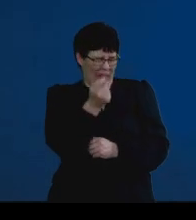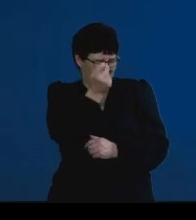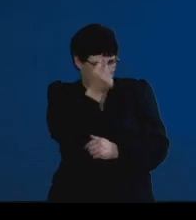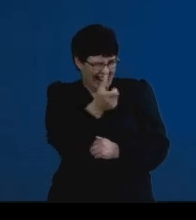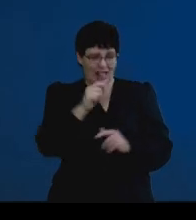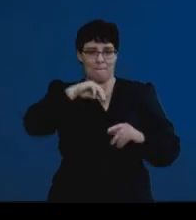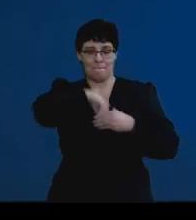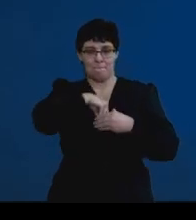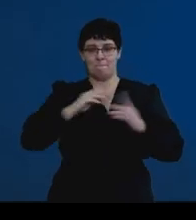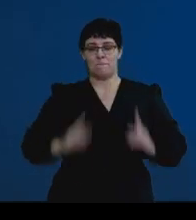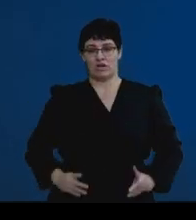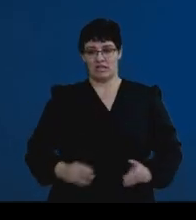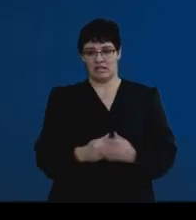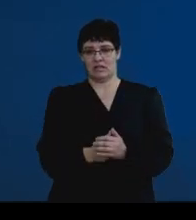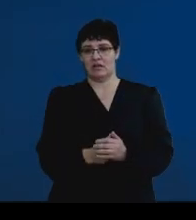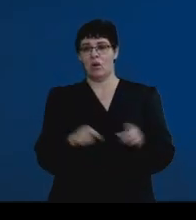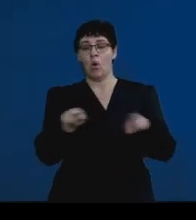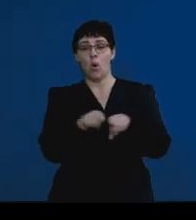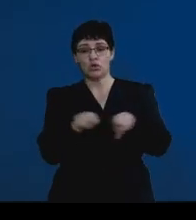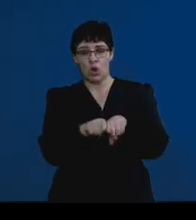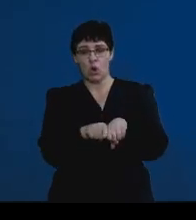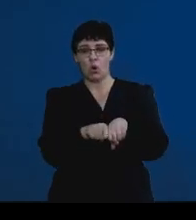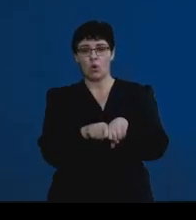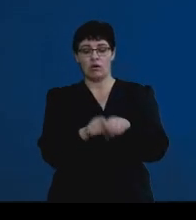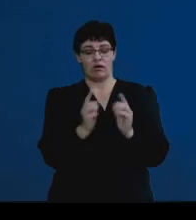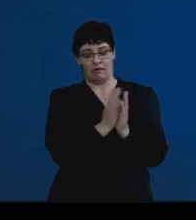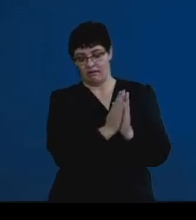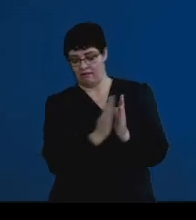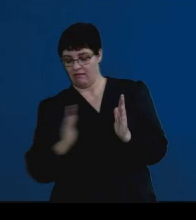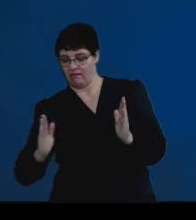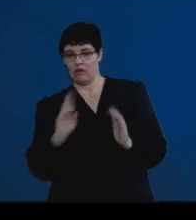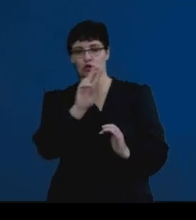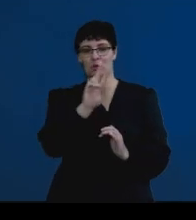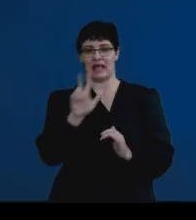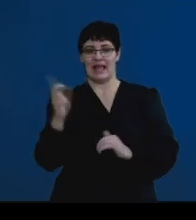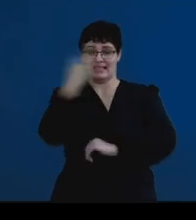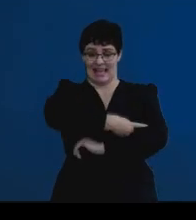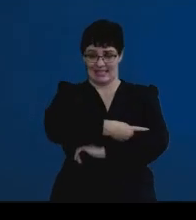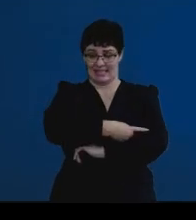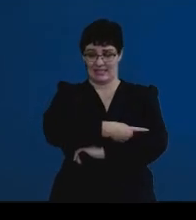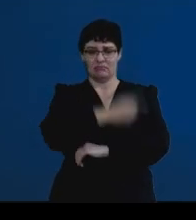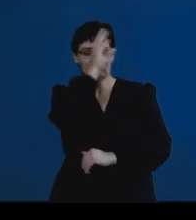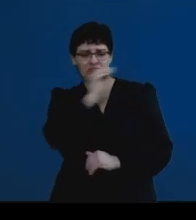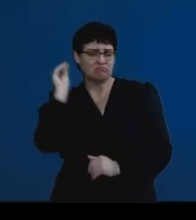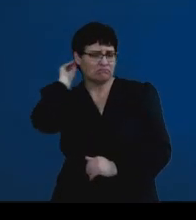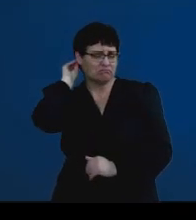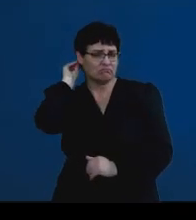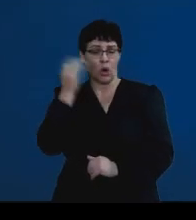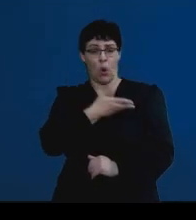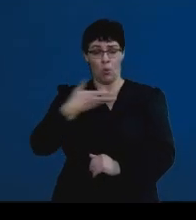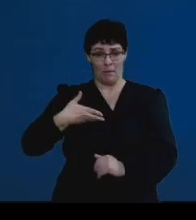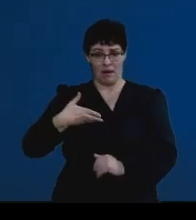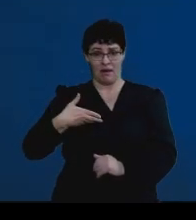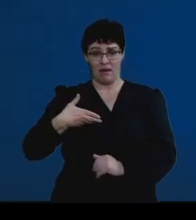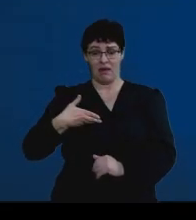the body, as well as the time over a 28-day cycle. So, it's important to note that the female reproductive system